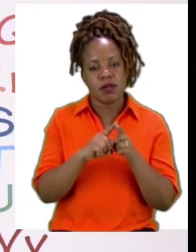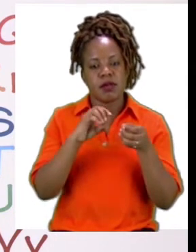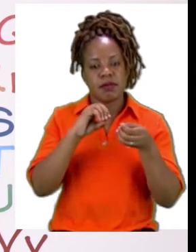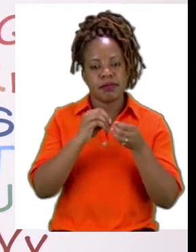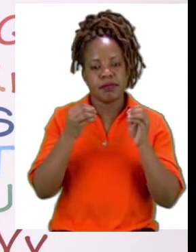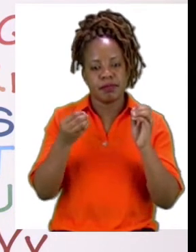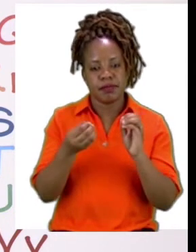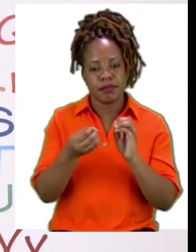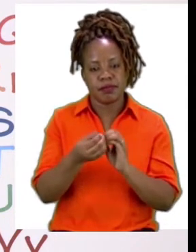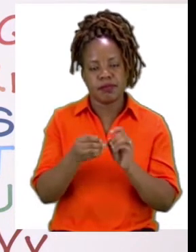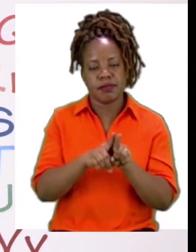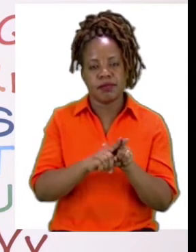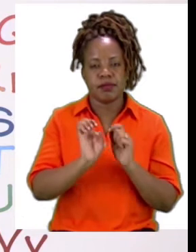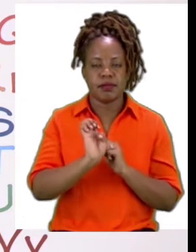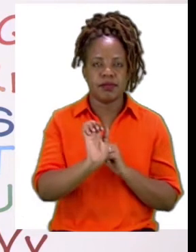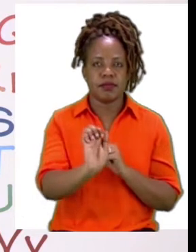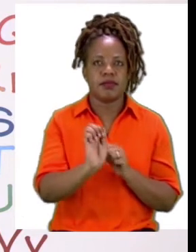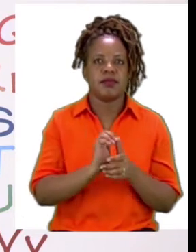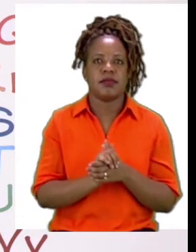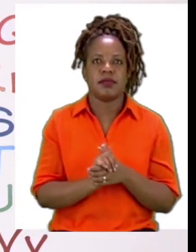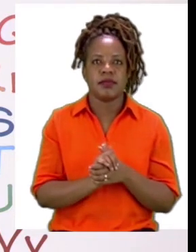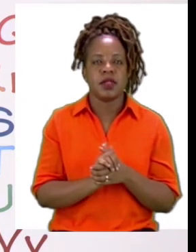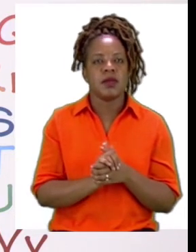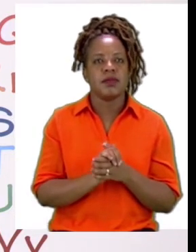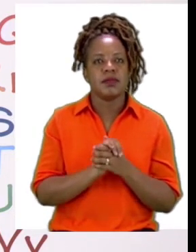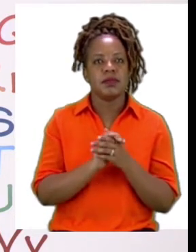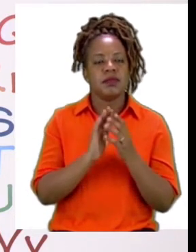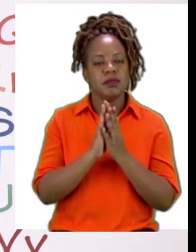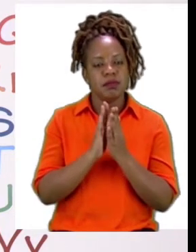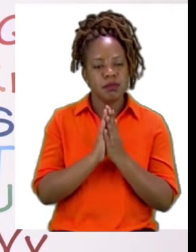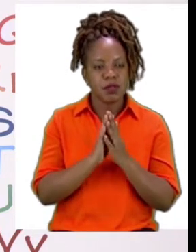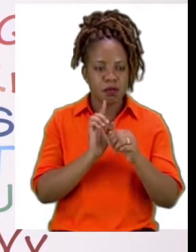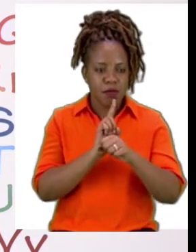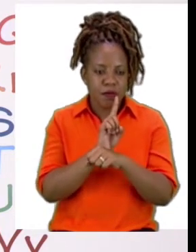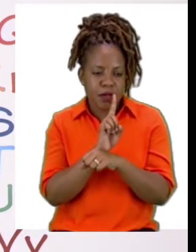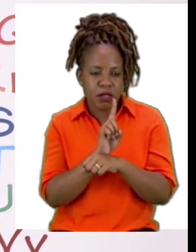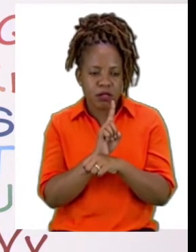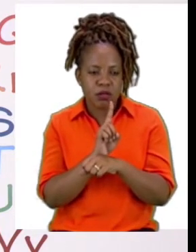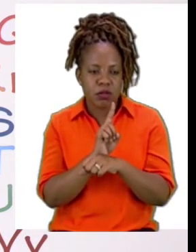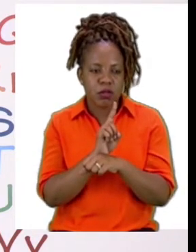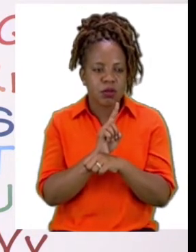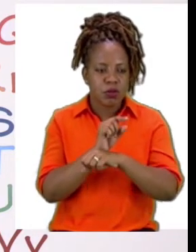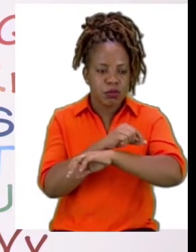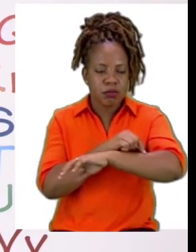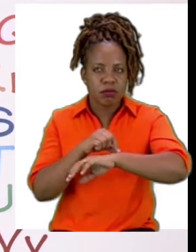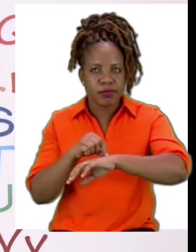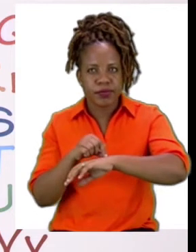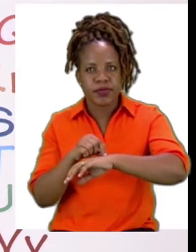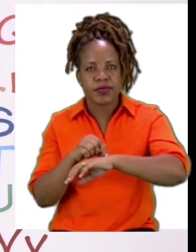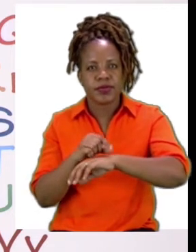starting to measure, boys and girls, you need to look for the zero or for the centimetre line that is just